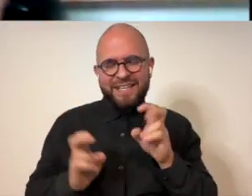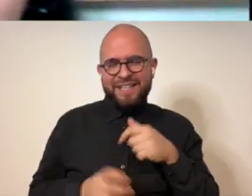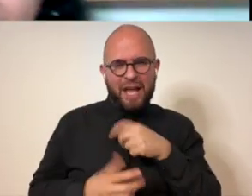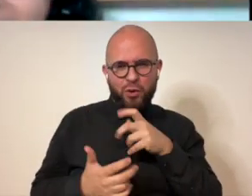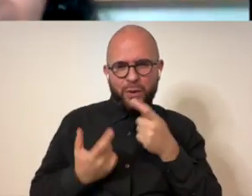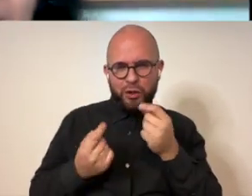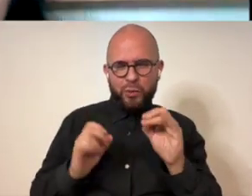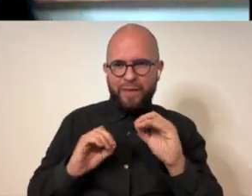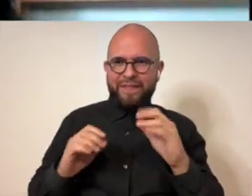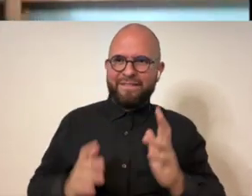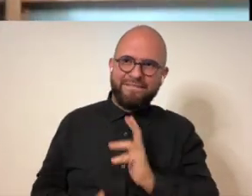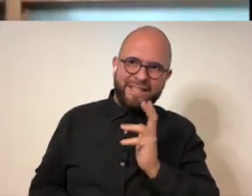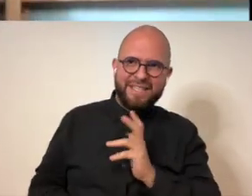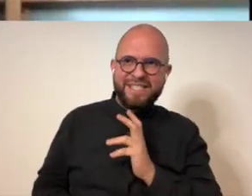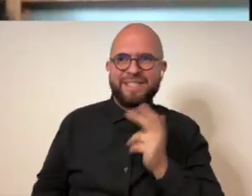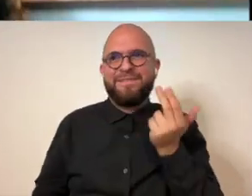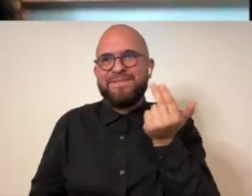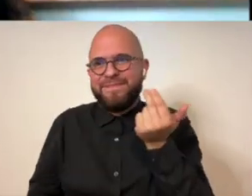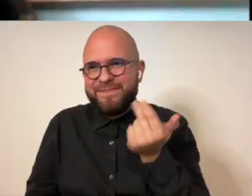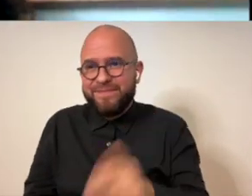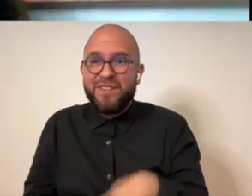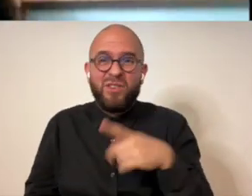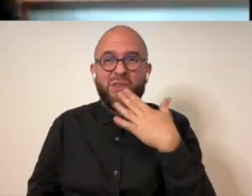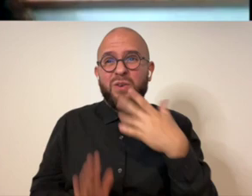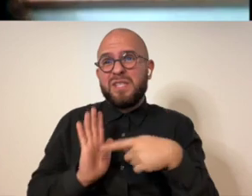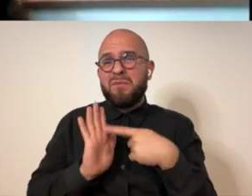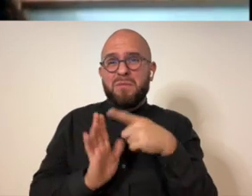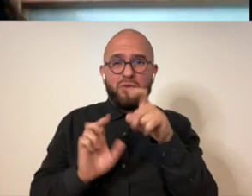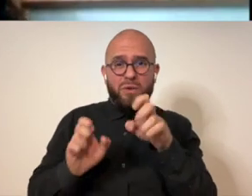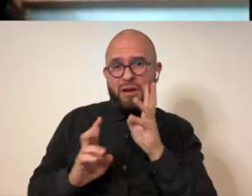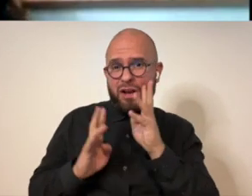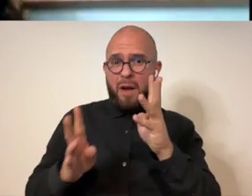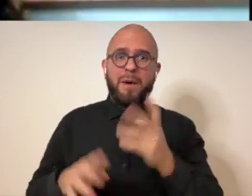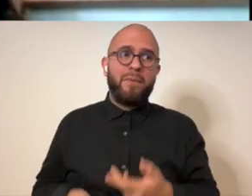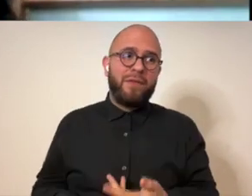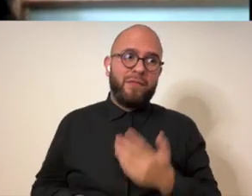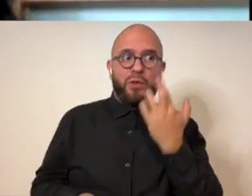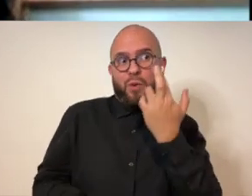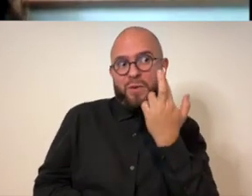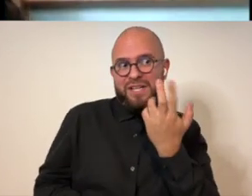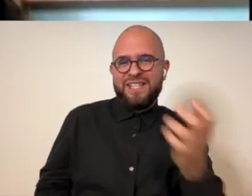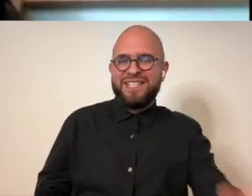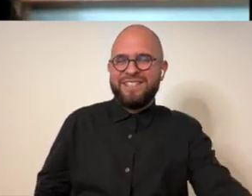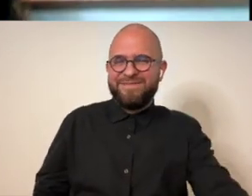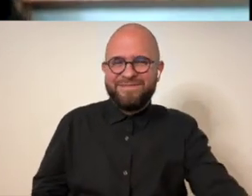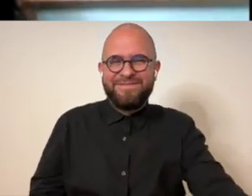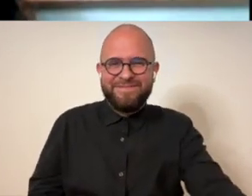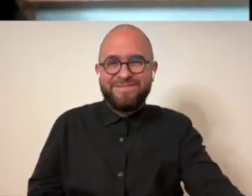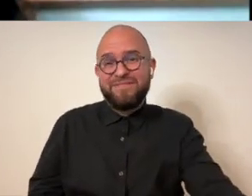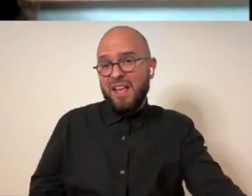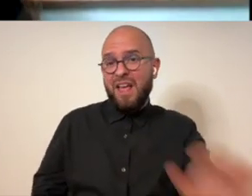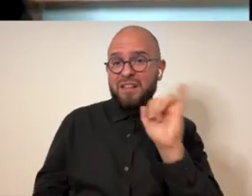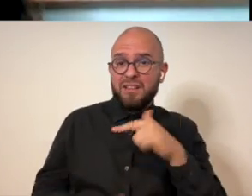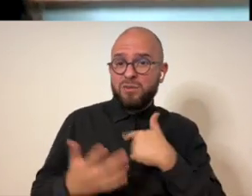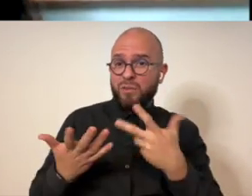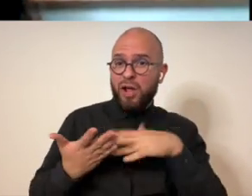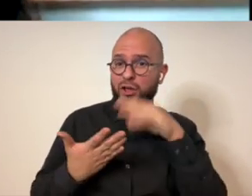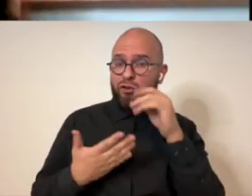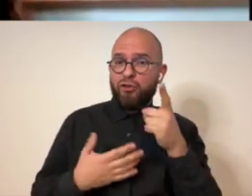you know i mean sometimes you can come up with a justification for that